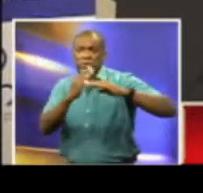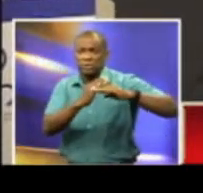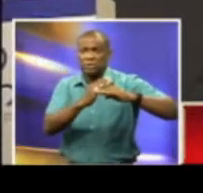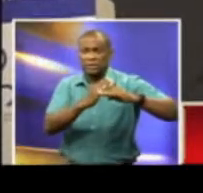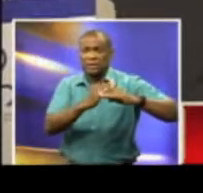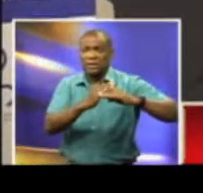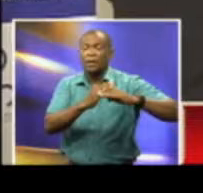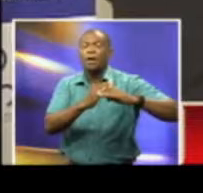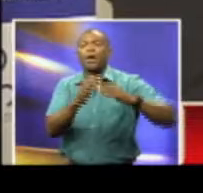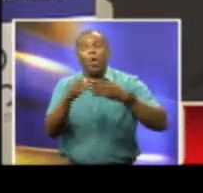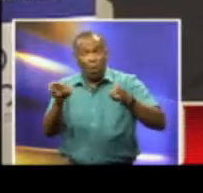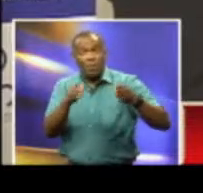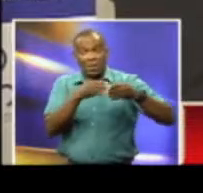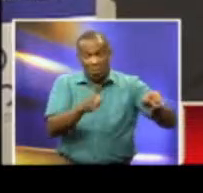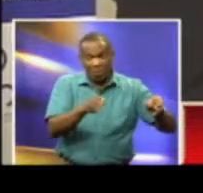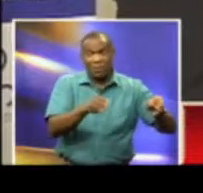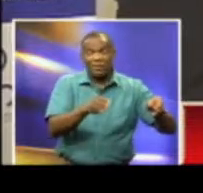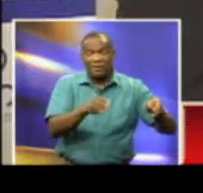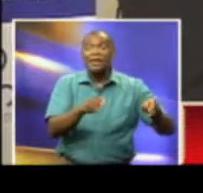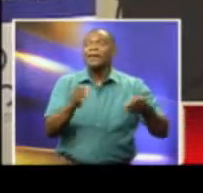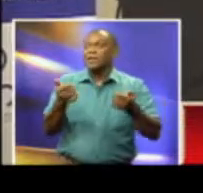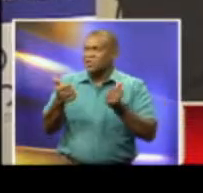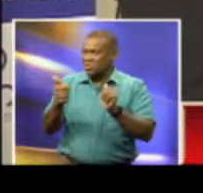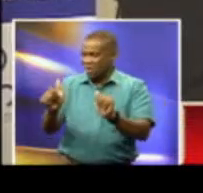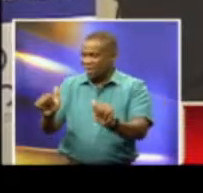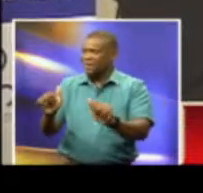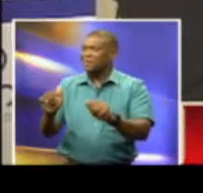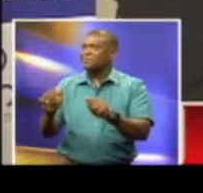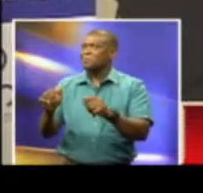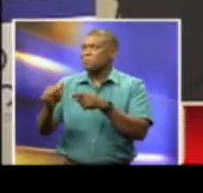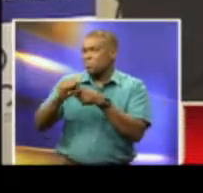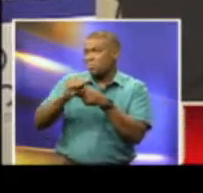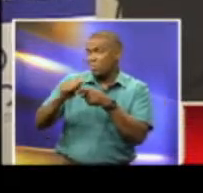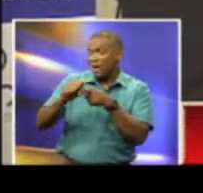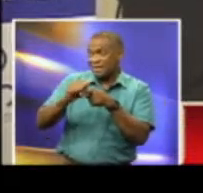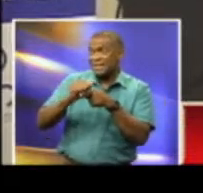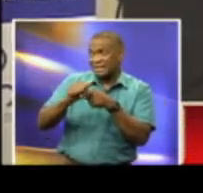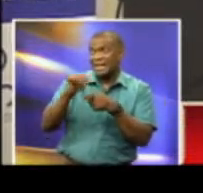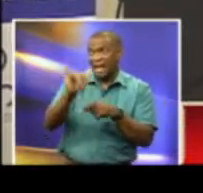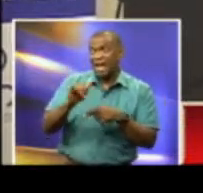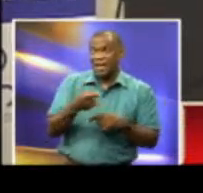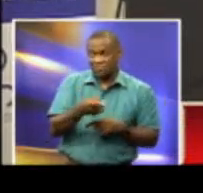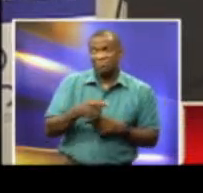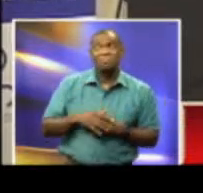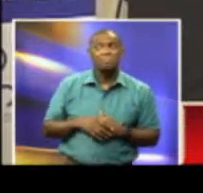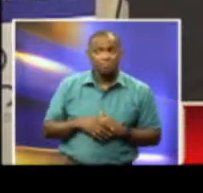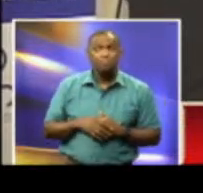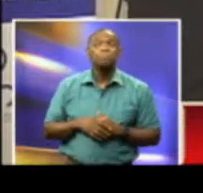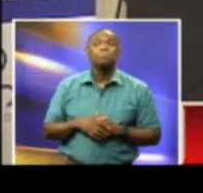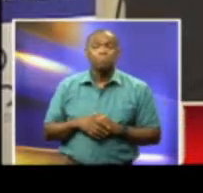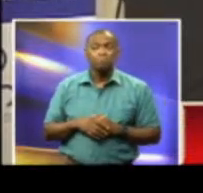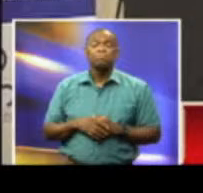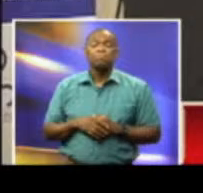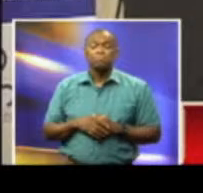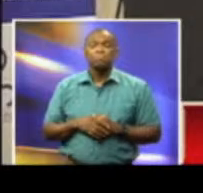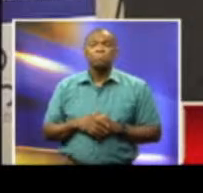had put in place those same training that we had done previously.